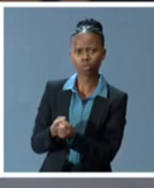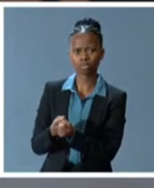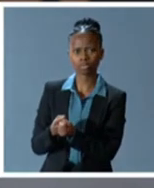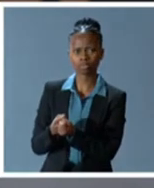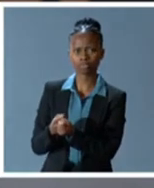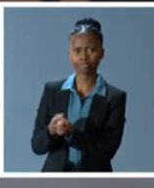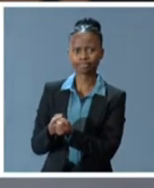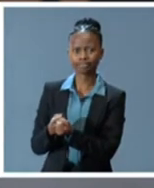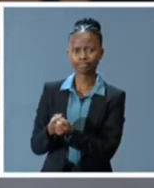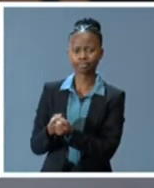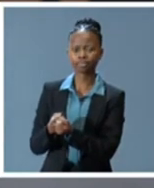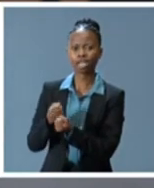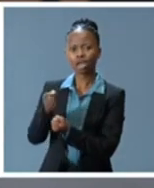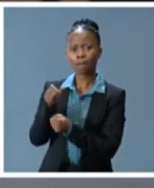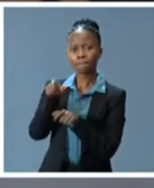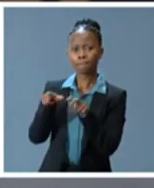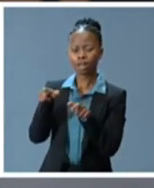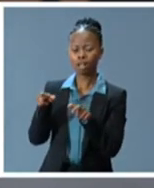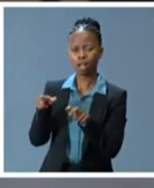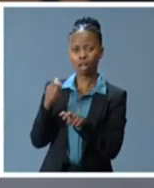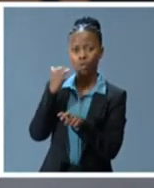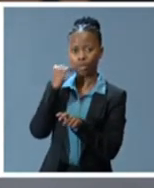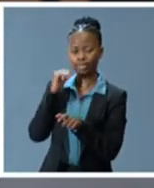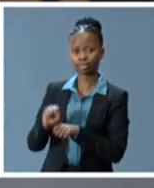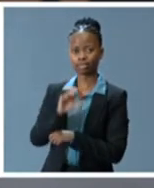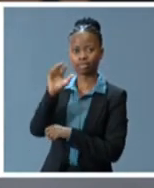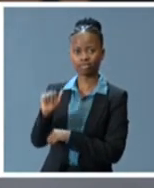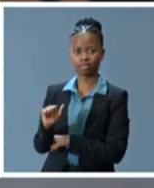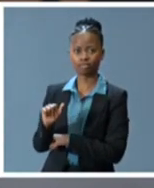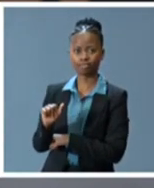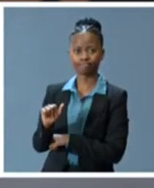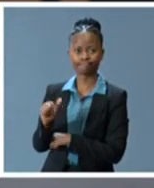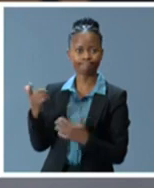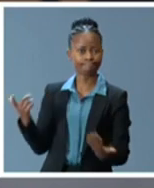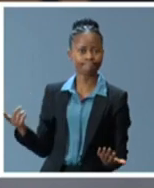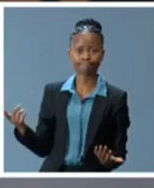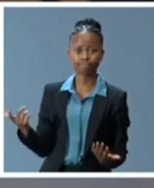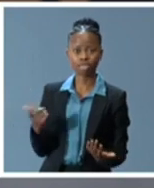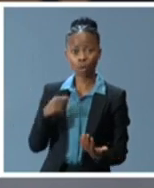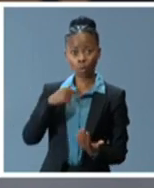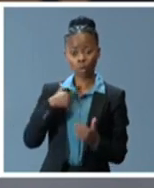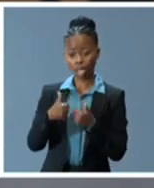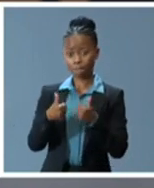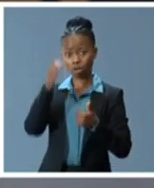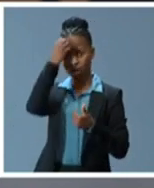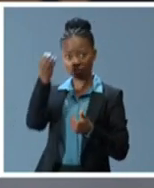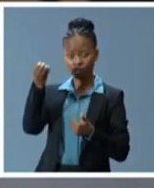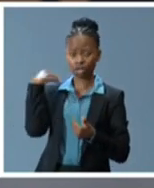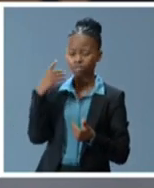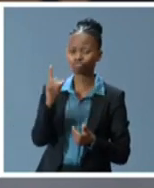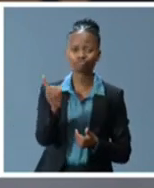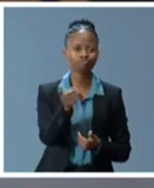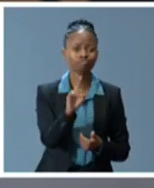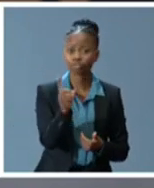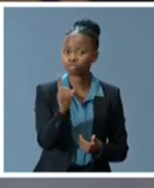South Africans to bring down that pedestal. It should never be forgotten that the anti-apartheid